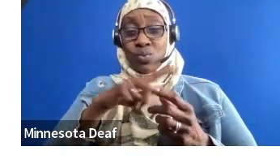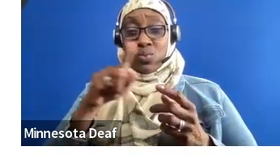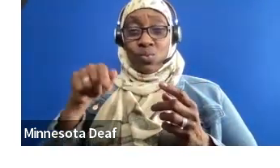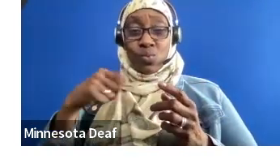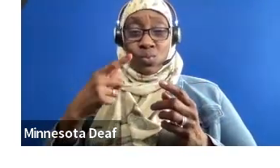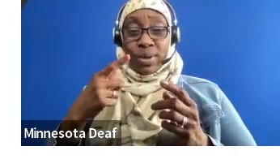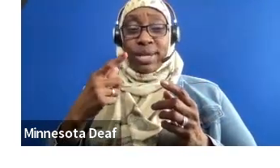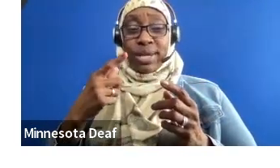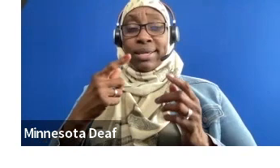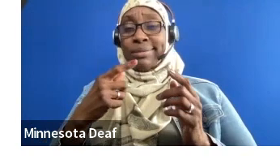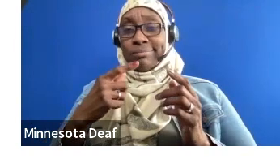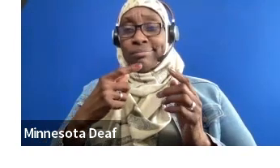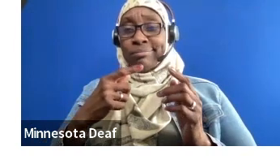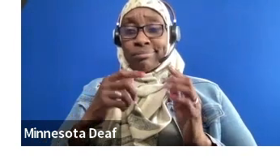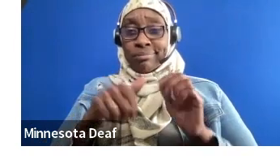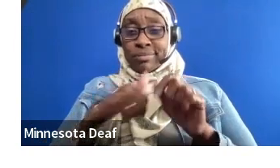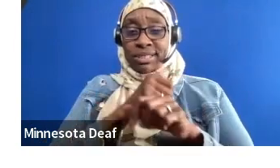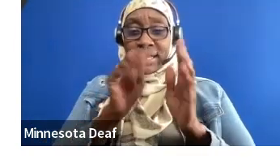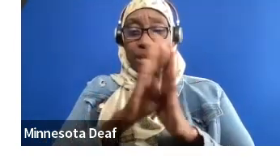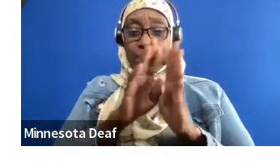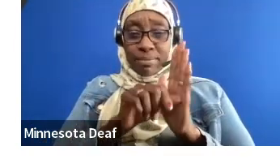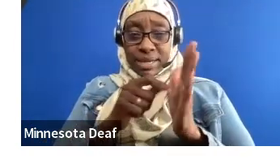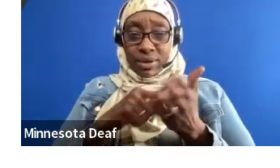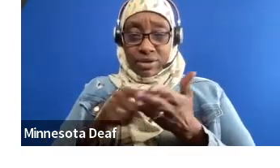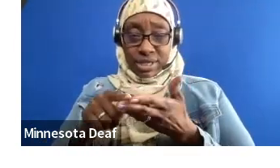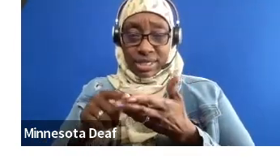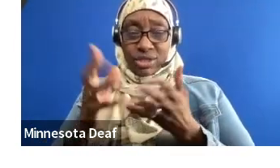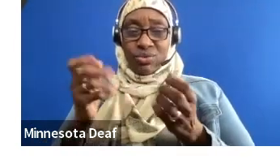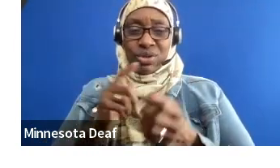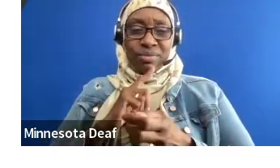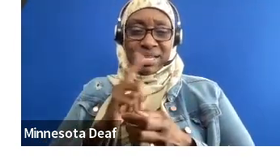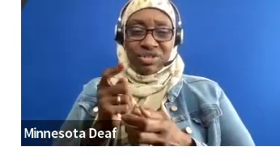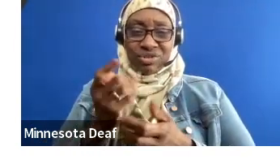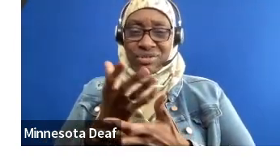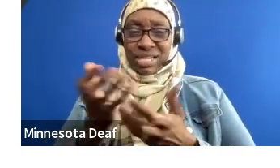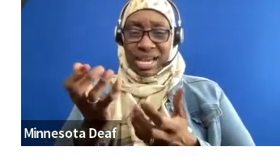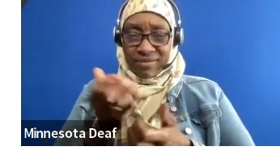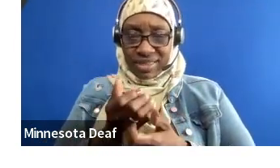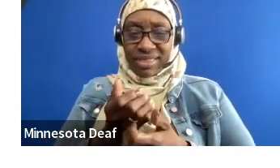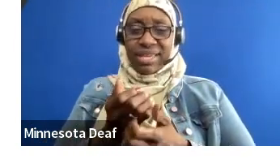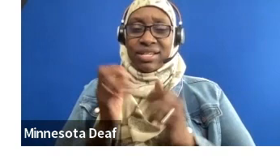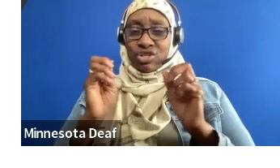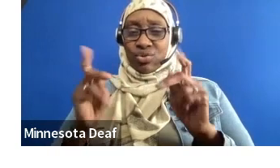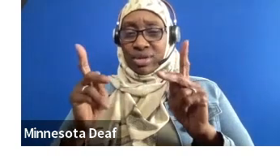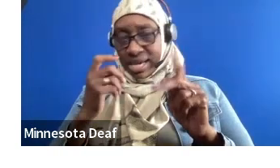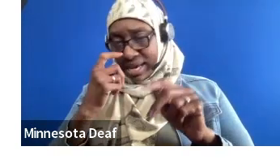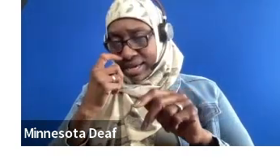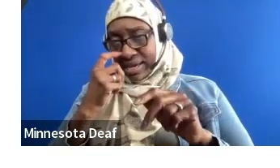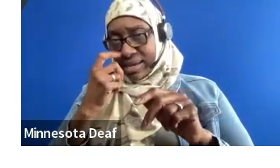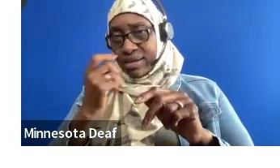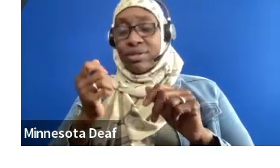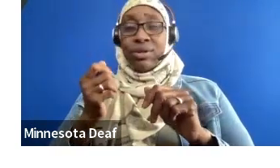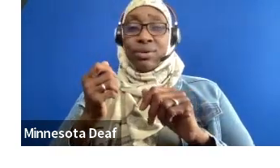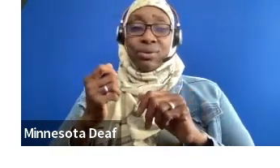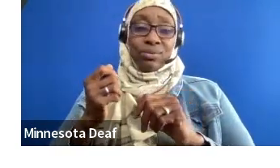the age range criteria of our programs and some of them having a disability, like, we don't, we otherwise don't really have that many criteria.